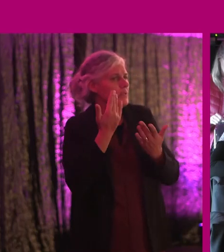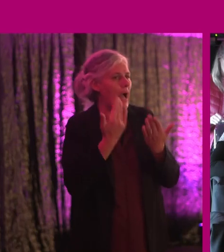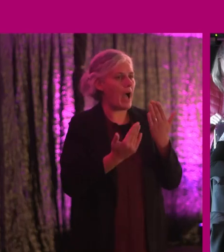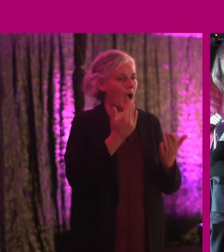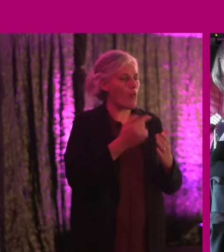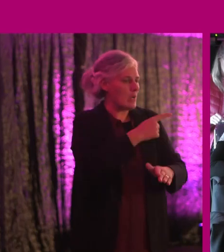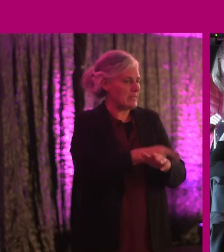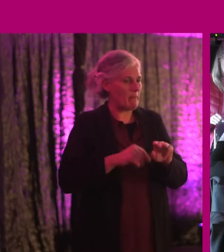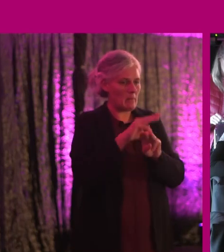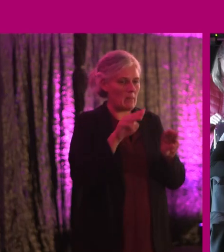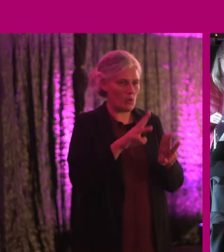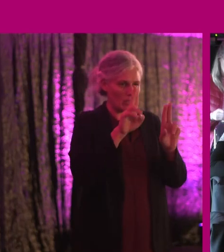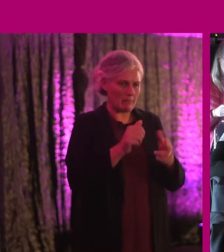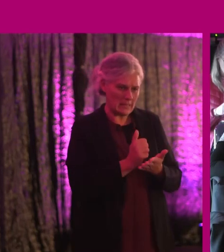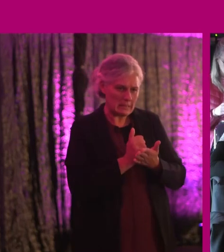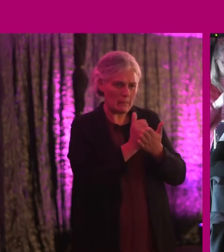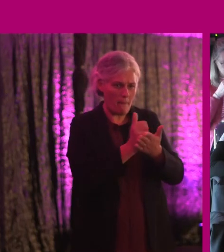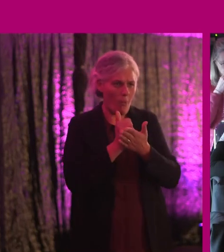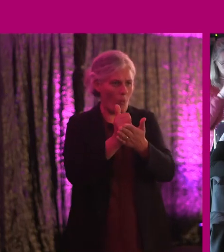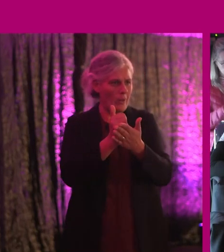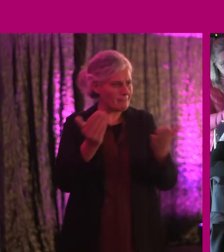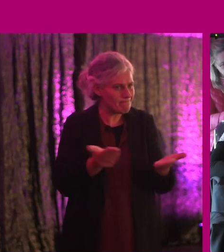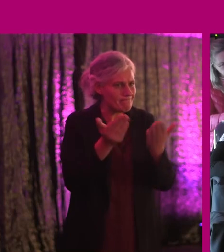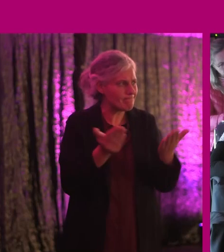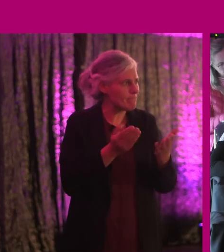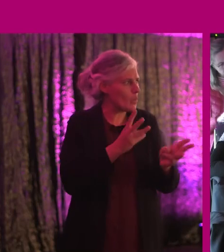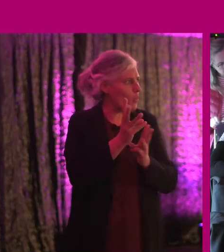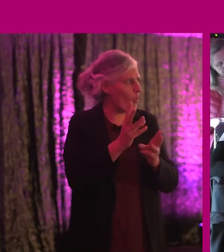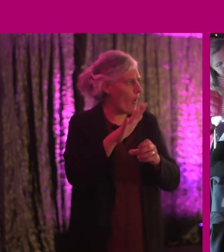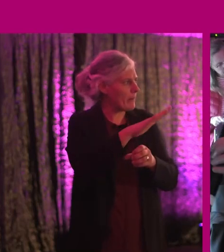disabled people can be supported and encouraged at work?